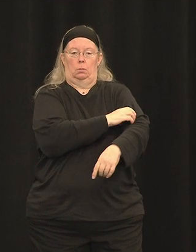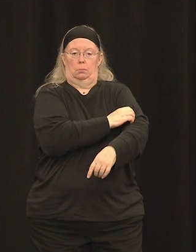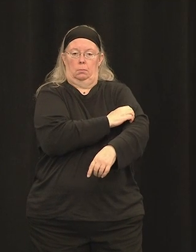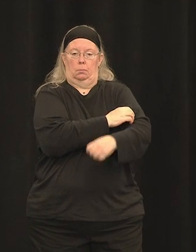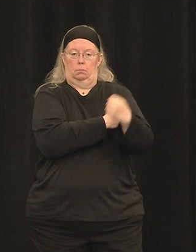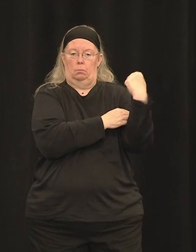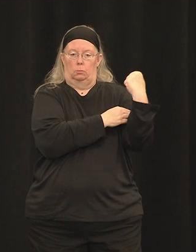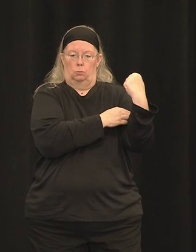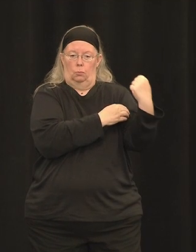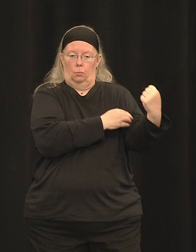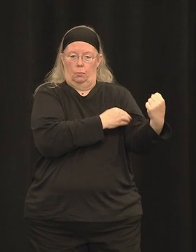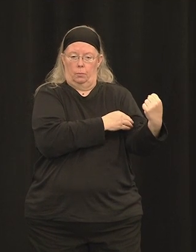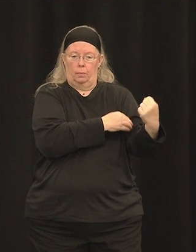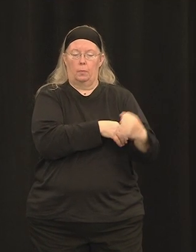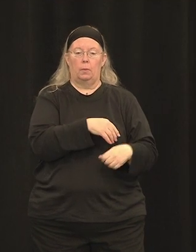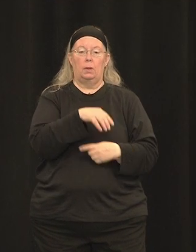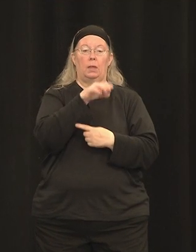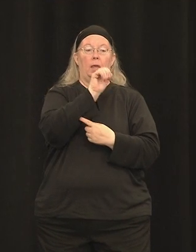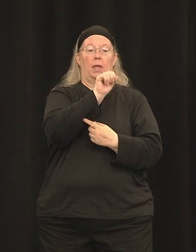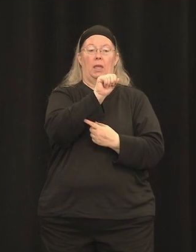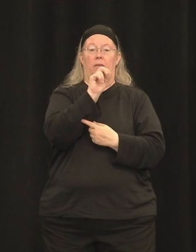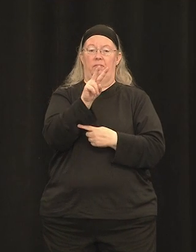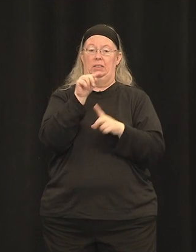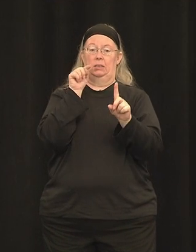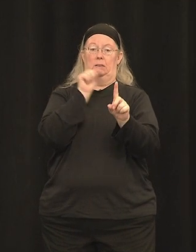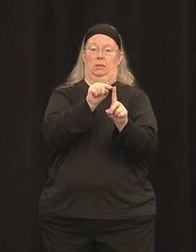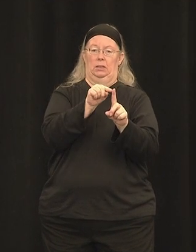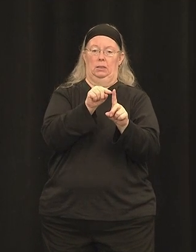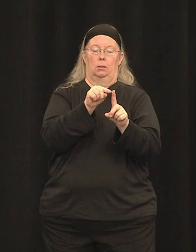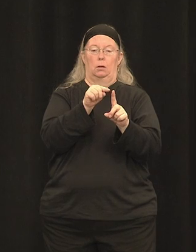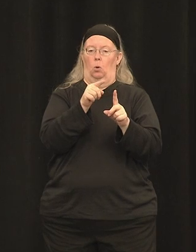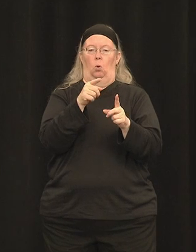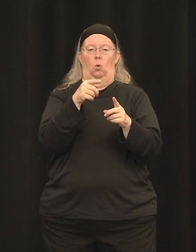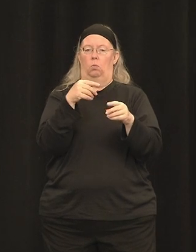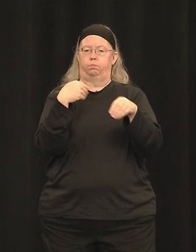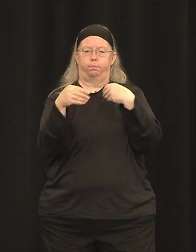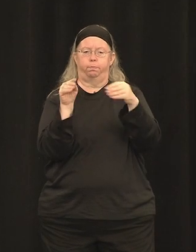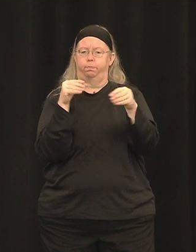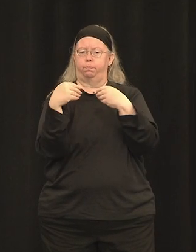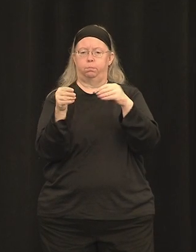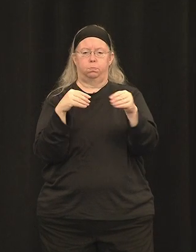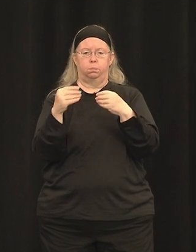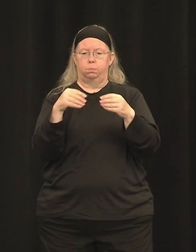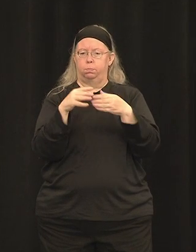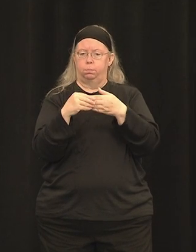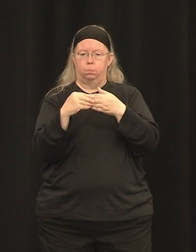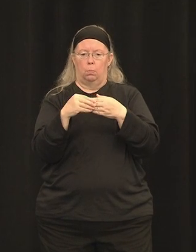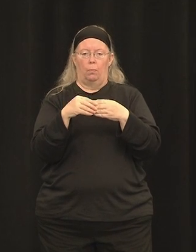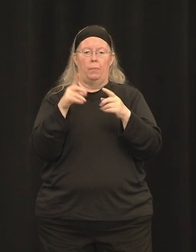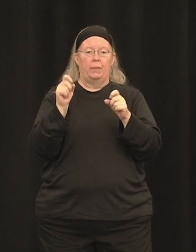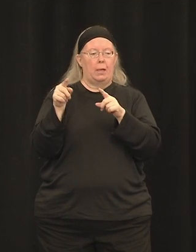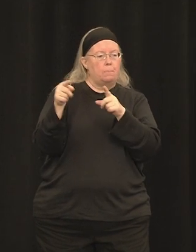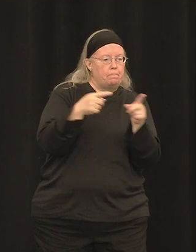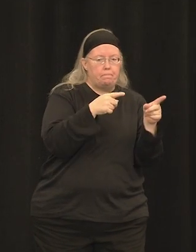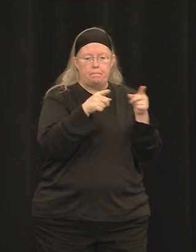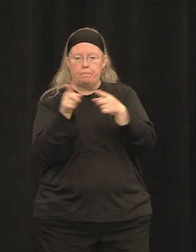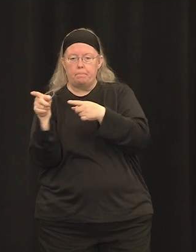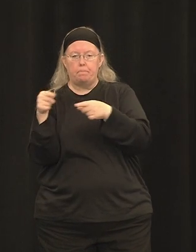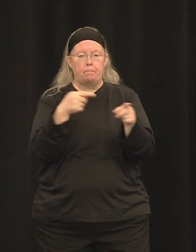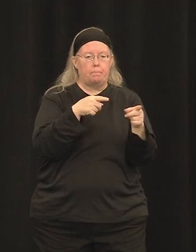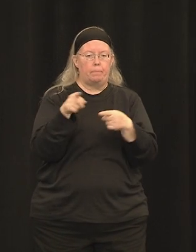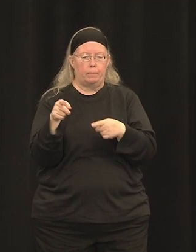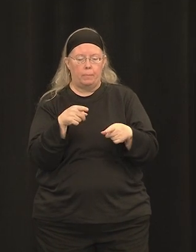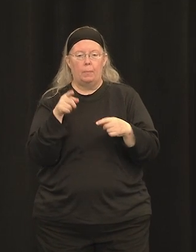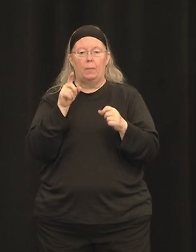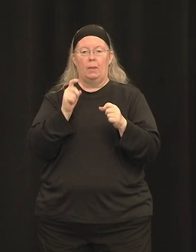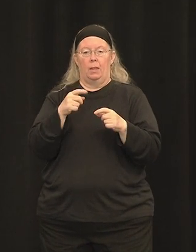is really malleable, and what that means is you can kind of tinker with it and toy with it and make it behave in interesting ways. So at Atsena, we've